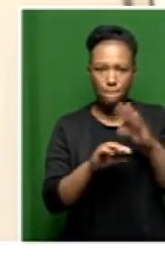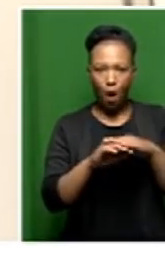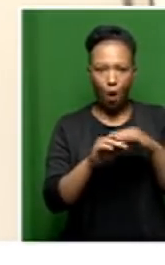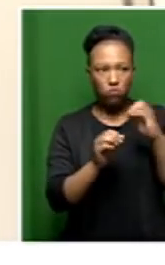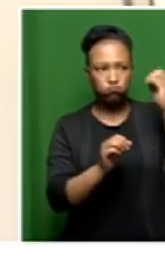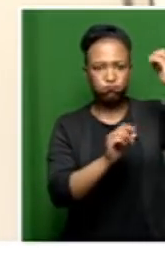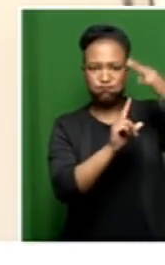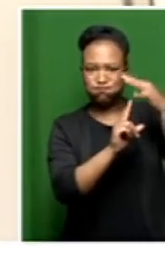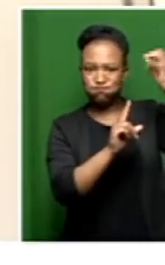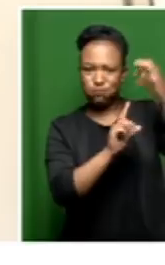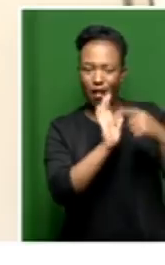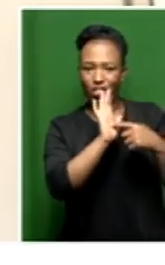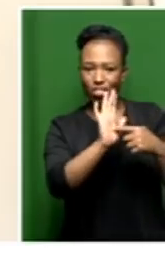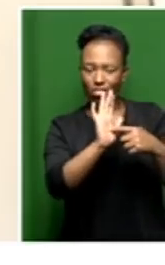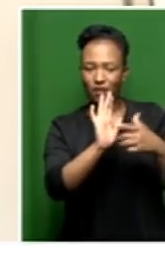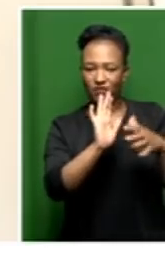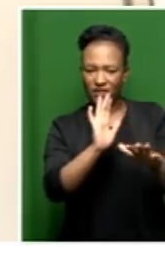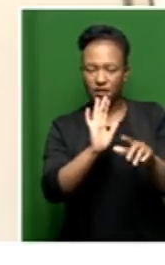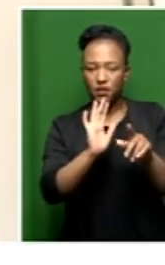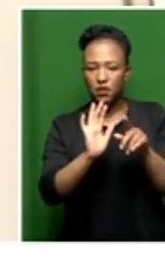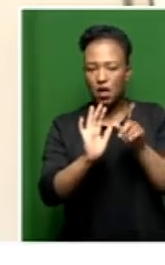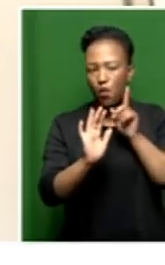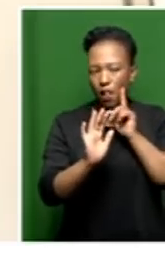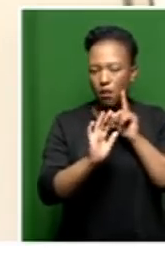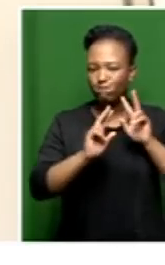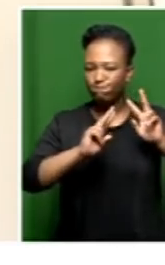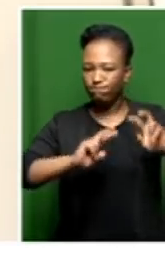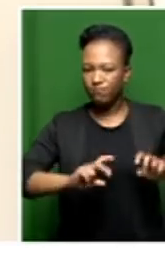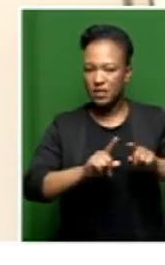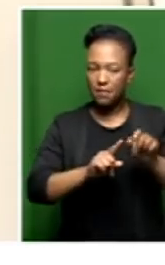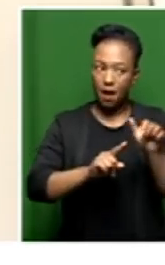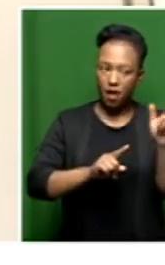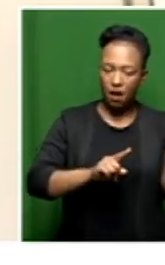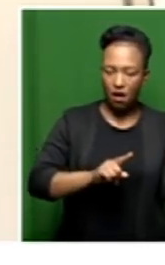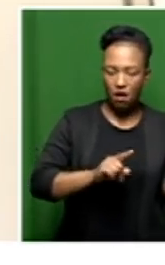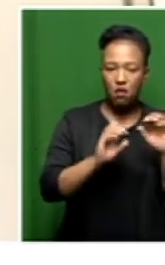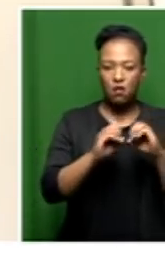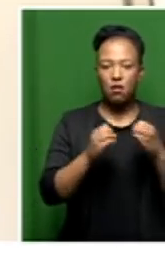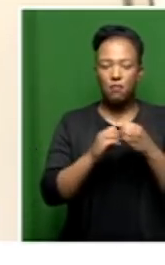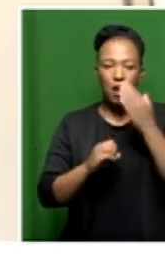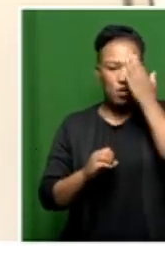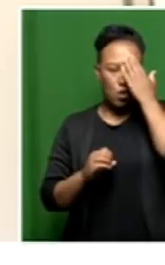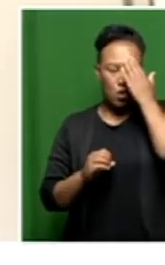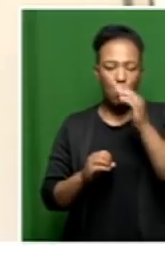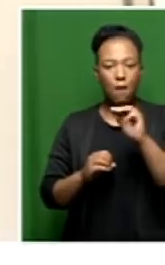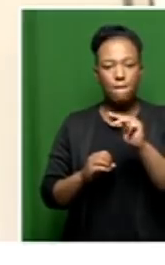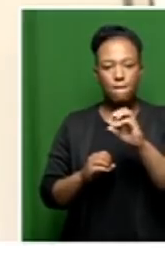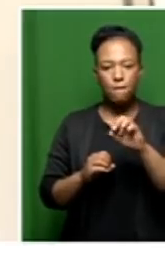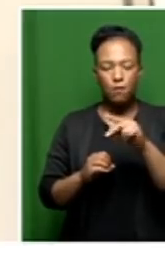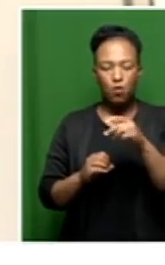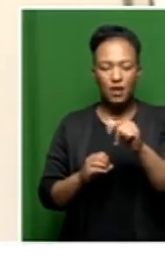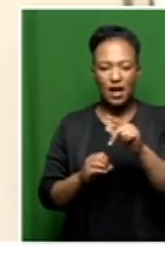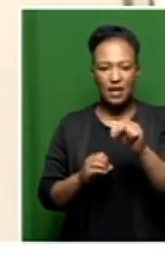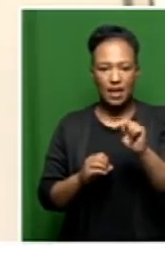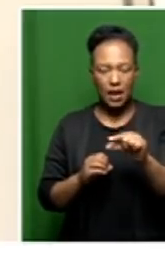will be in a position to also get about the other facility. But I know about Muthakeng Old Age Home, but I haven't heard